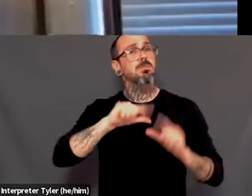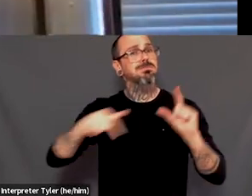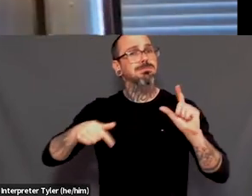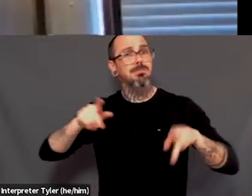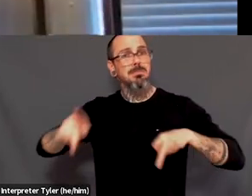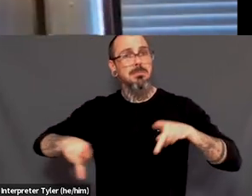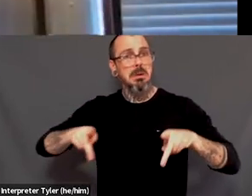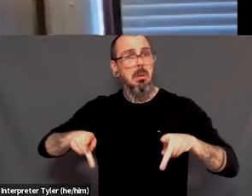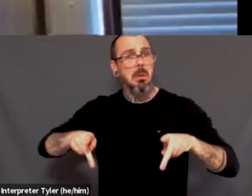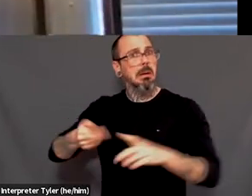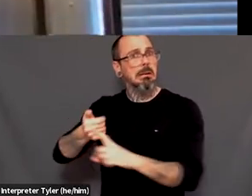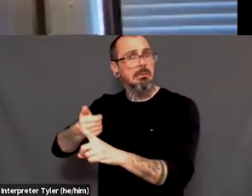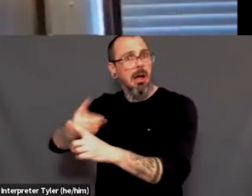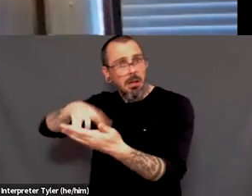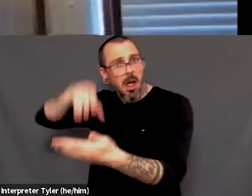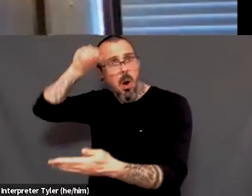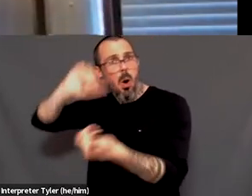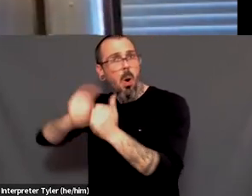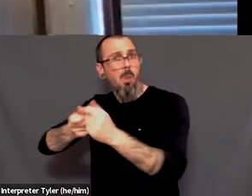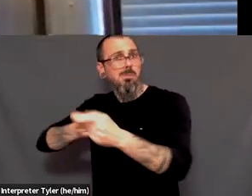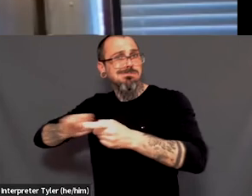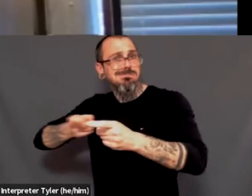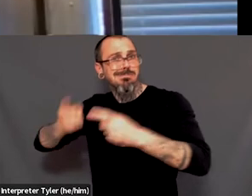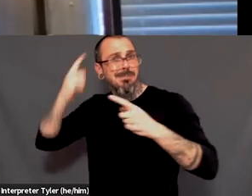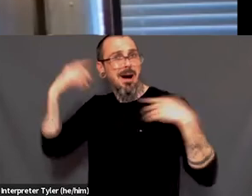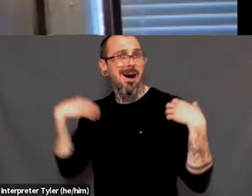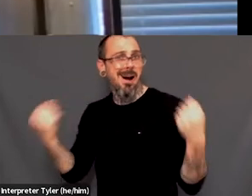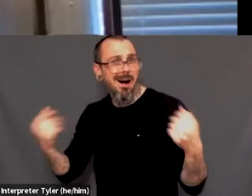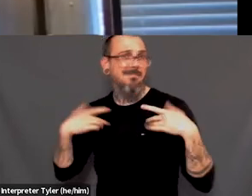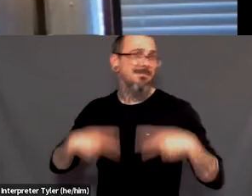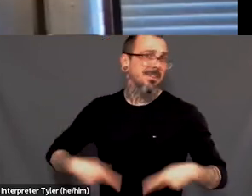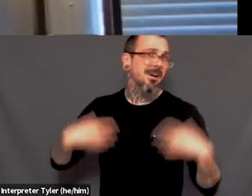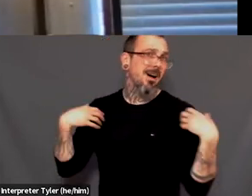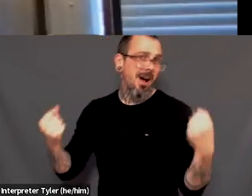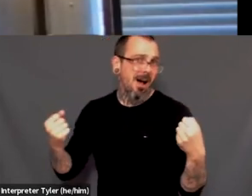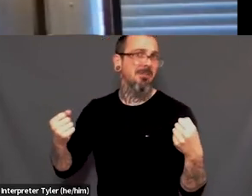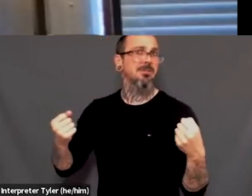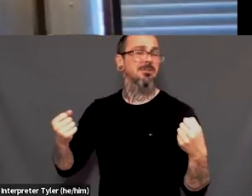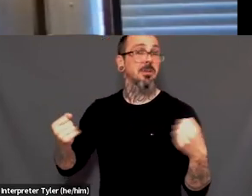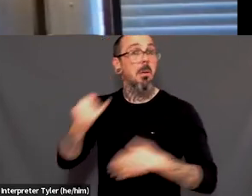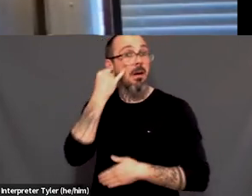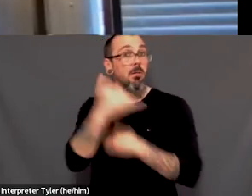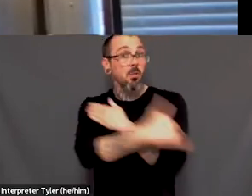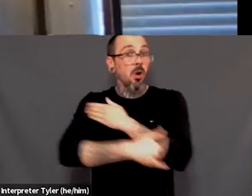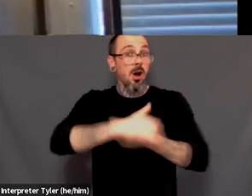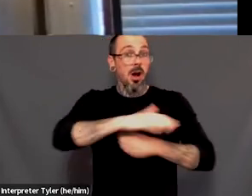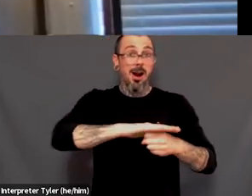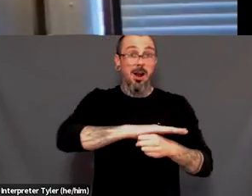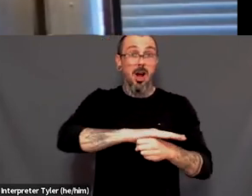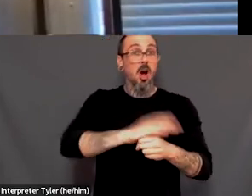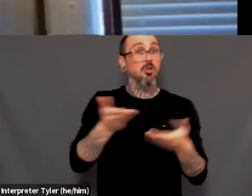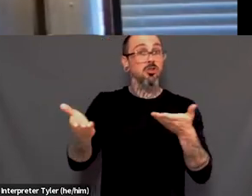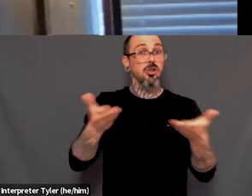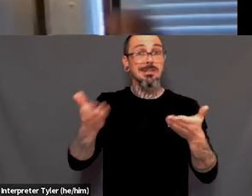physical health, um, on their own. And if clinical services are not available in rural areas, it immediately becomes